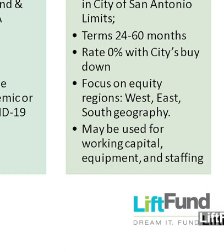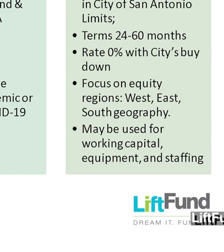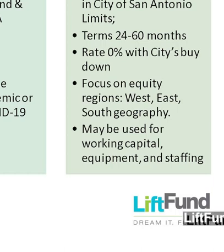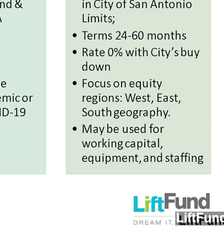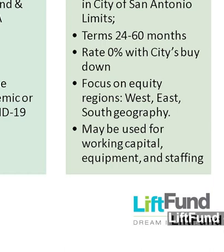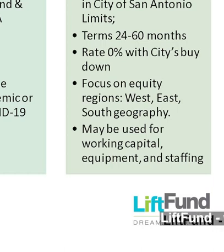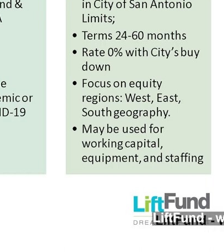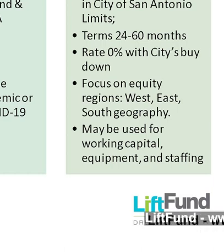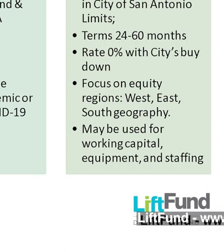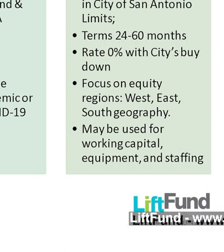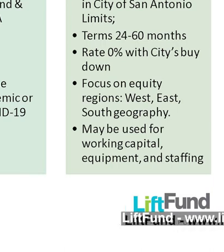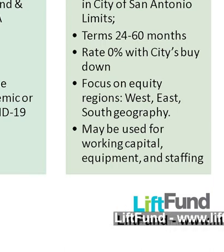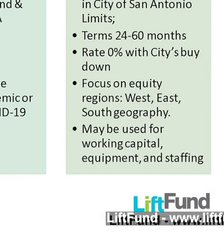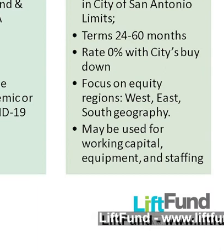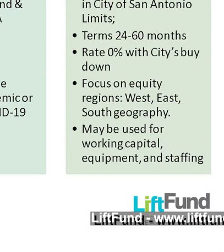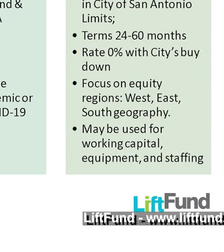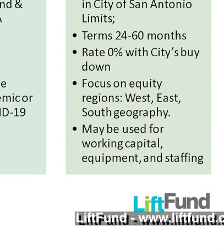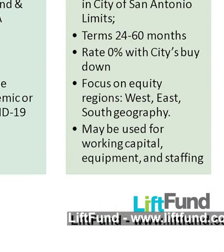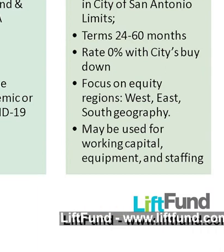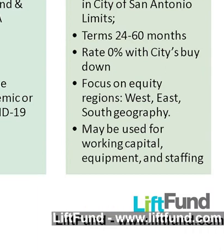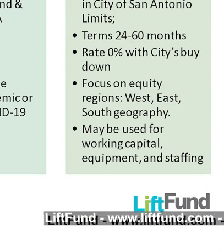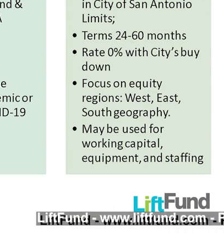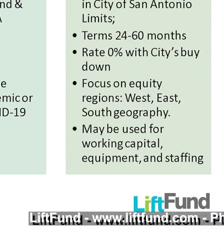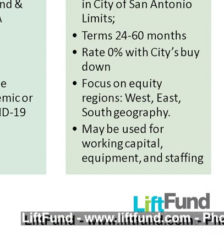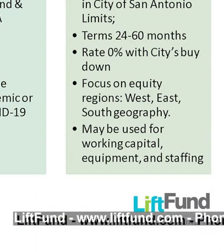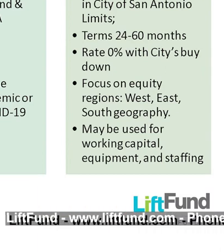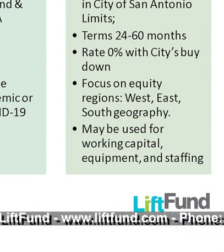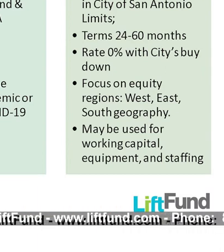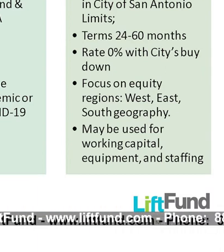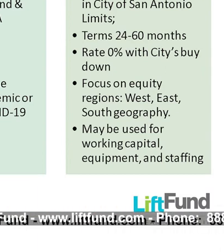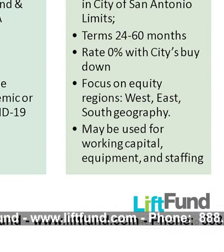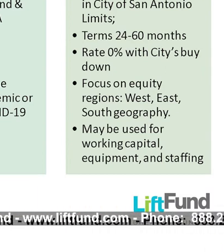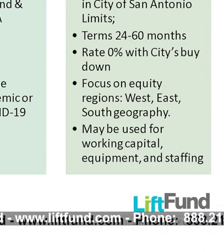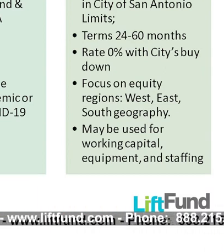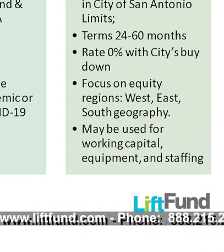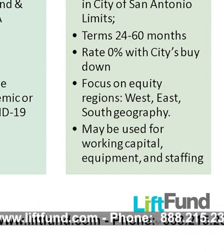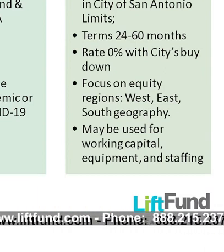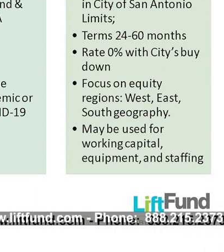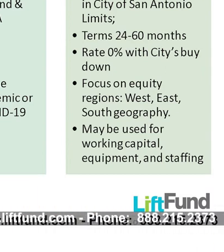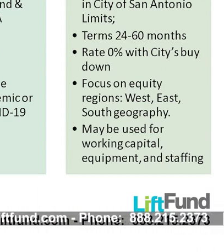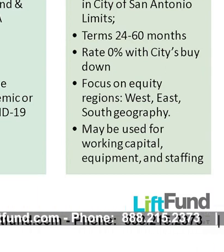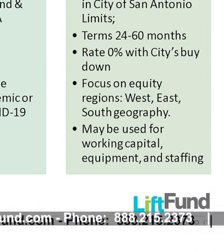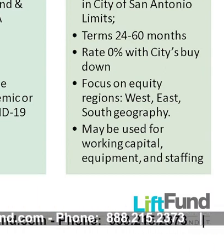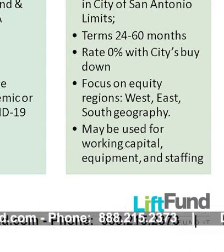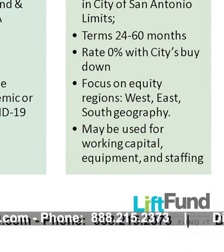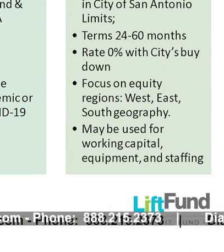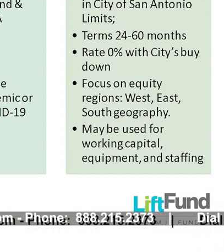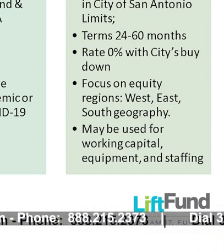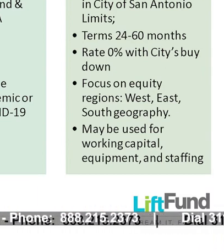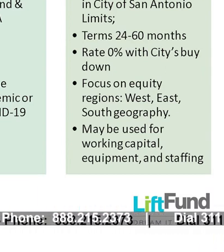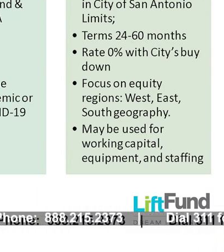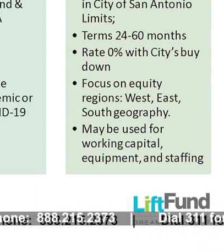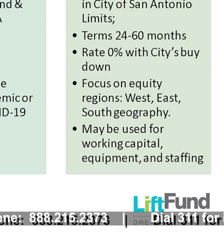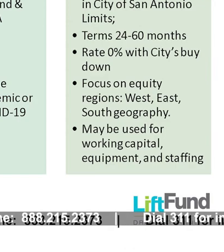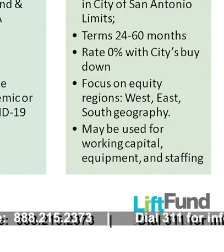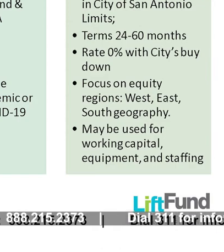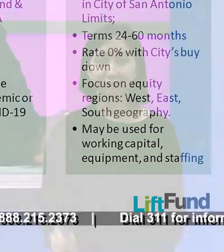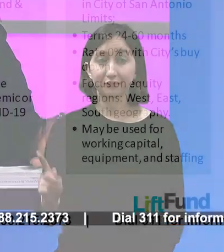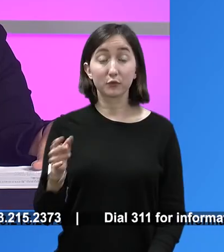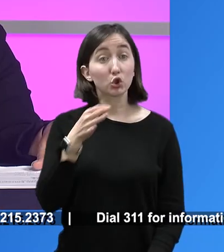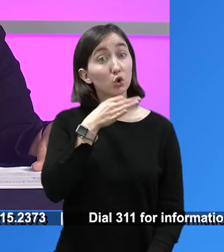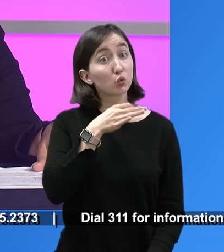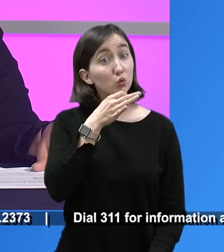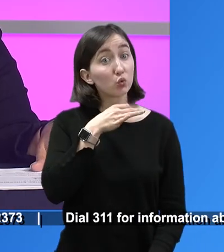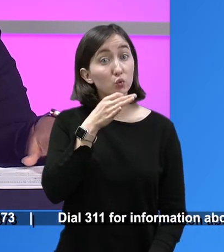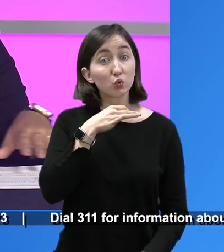zero percent interest rate loan. And then finally the PPP loan. We, we do have the paycheck protection program loan through our website.